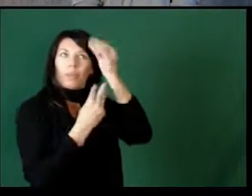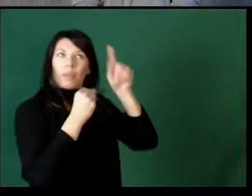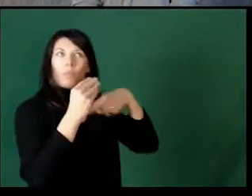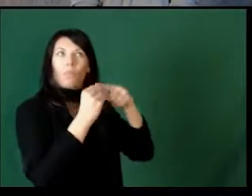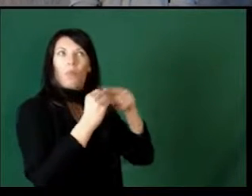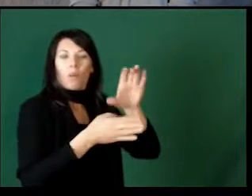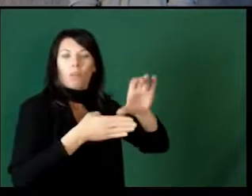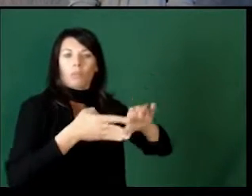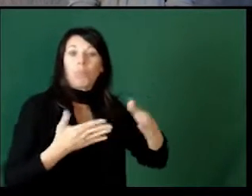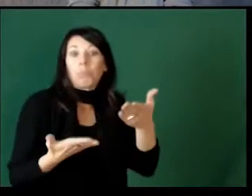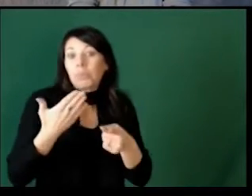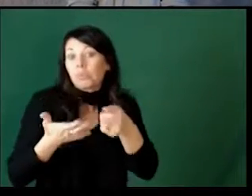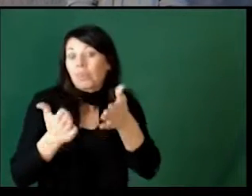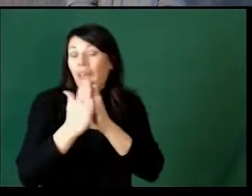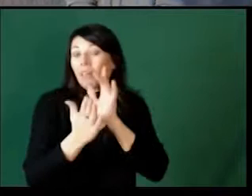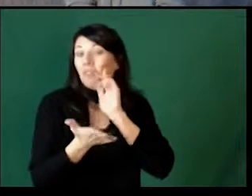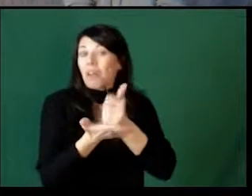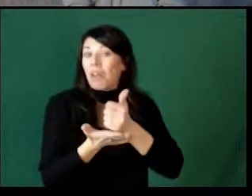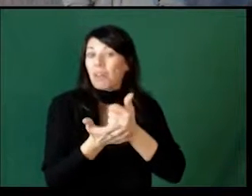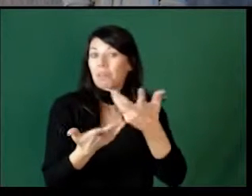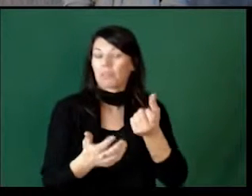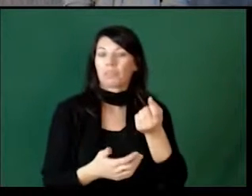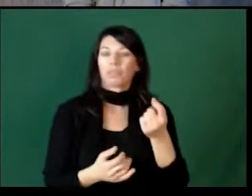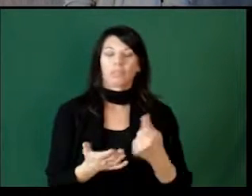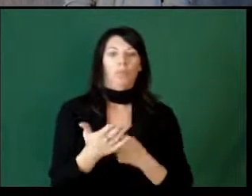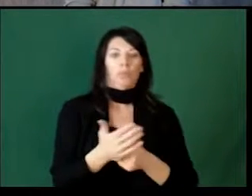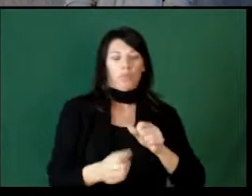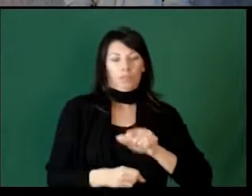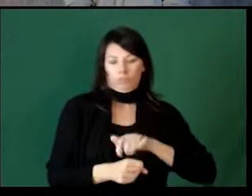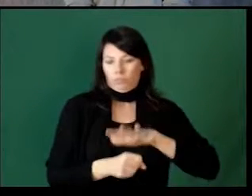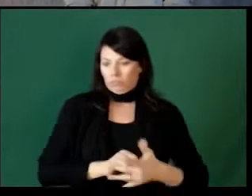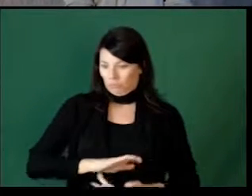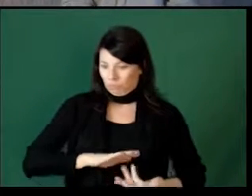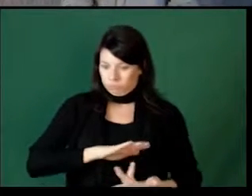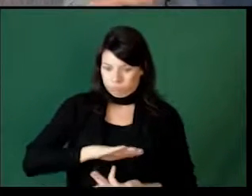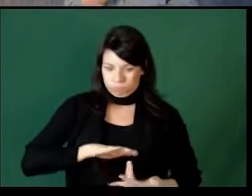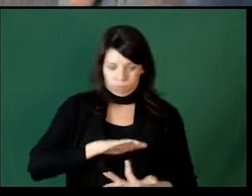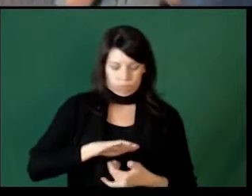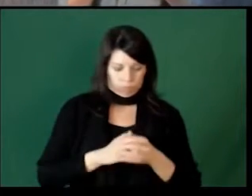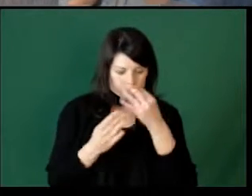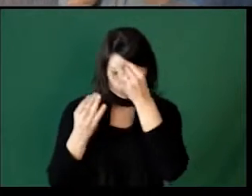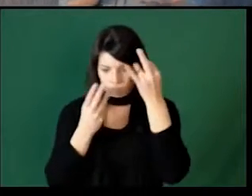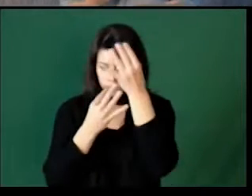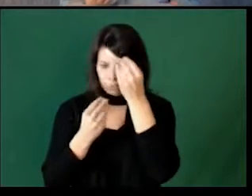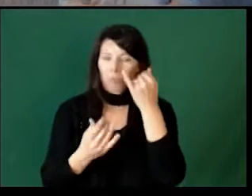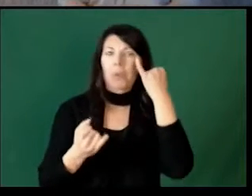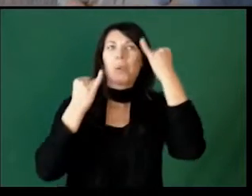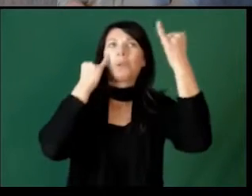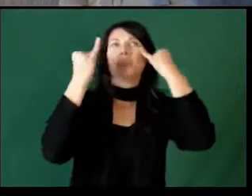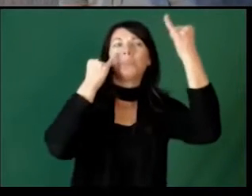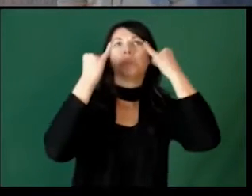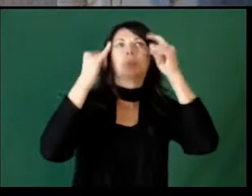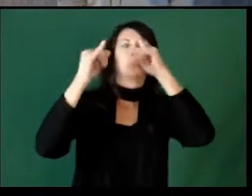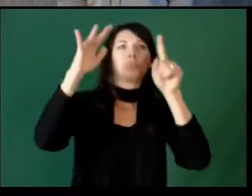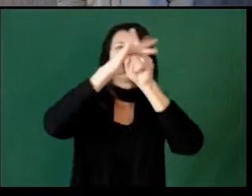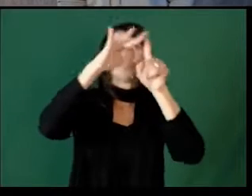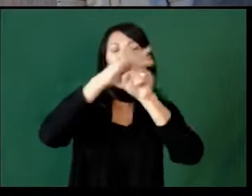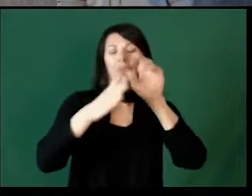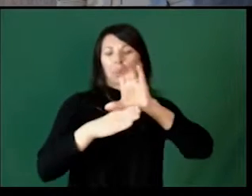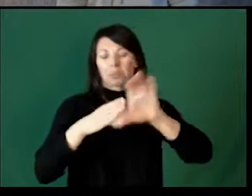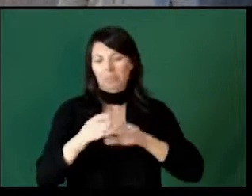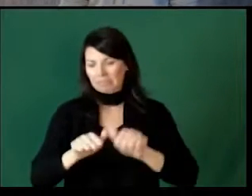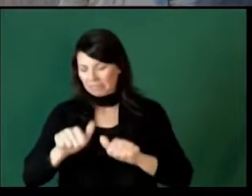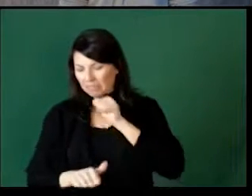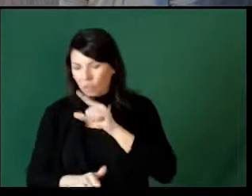Another thing to consider is asking for help. A lot of times in the heat of the moment or even when we're thinking about it, we have ideas of